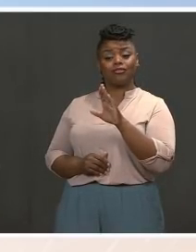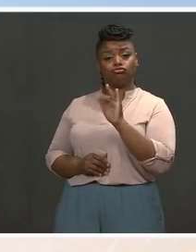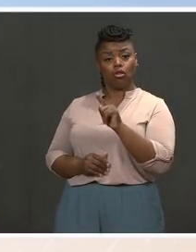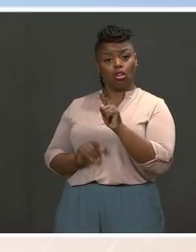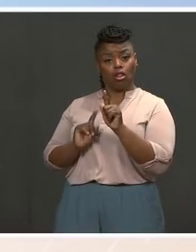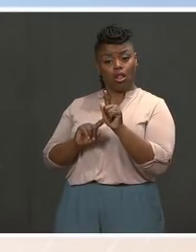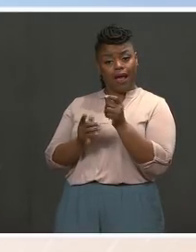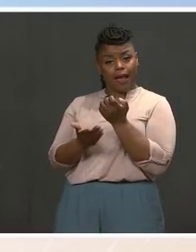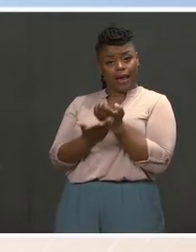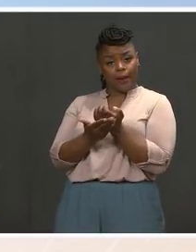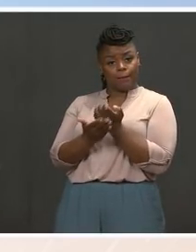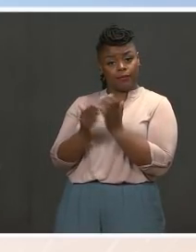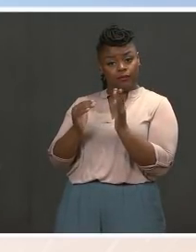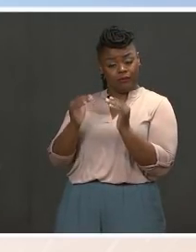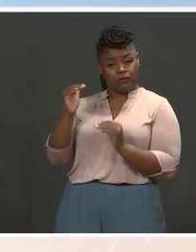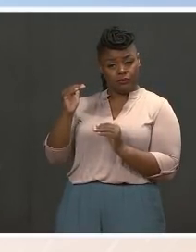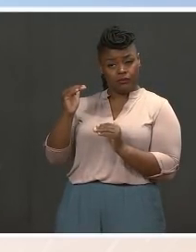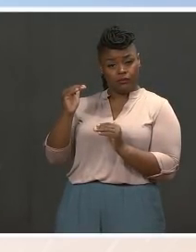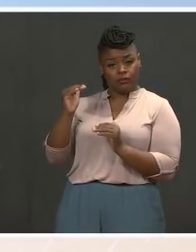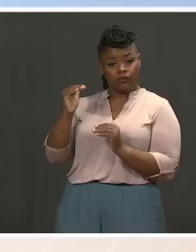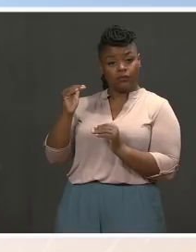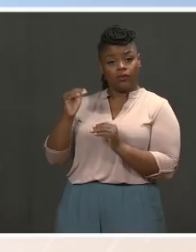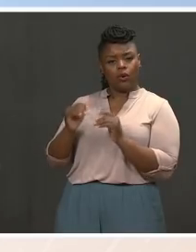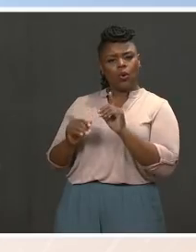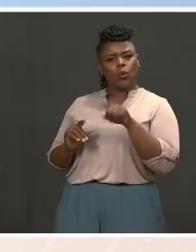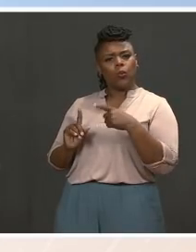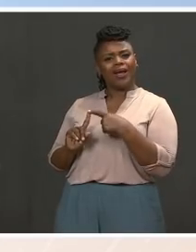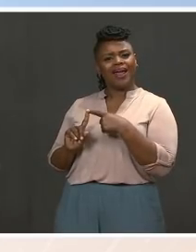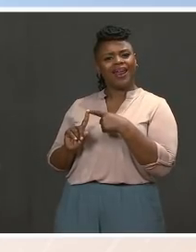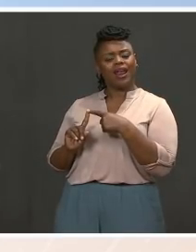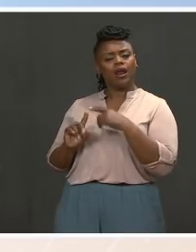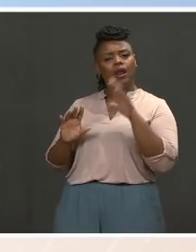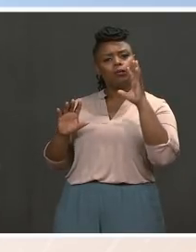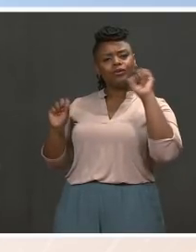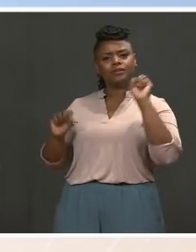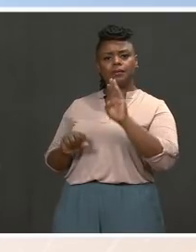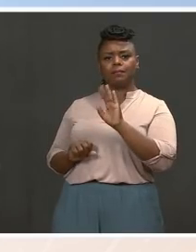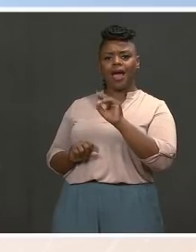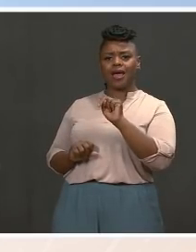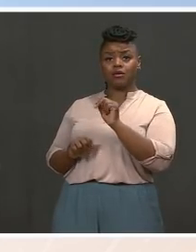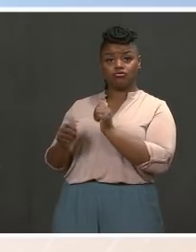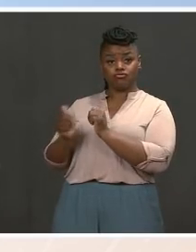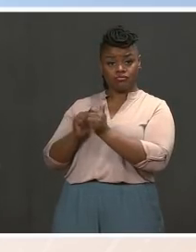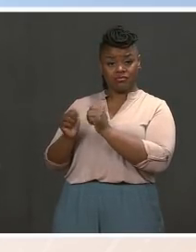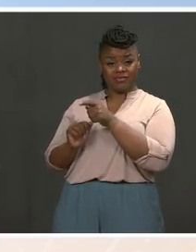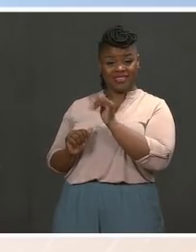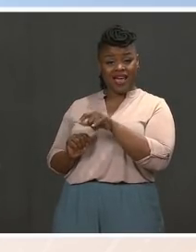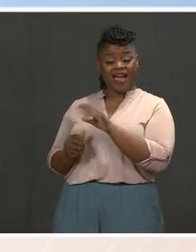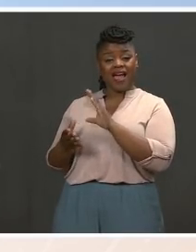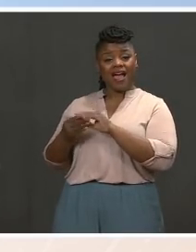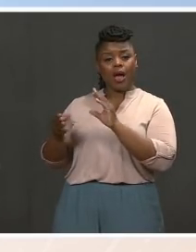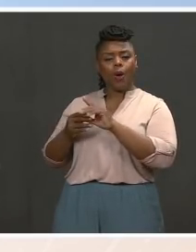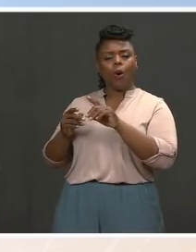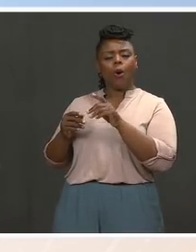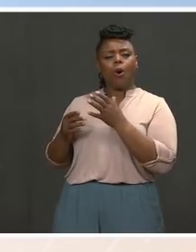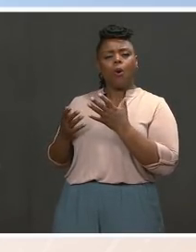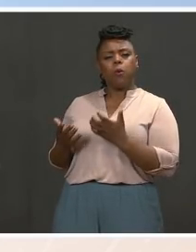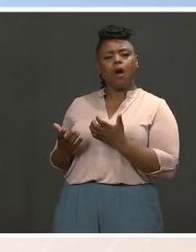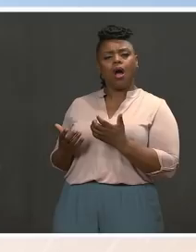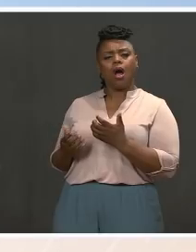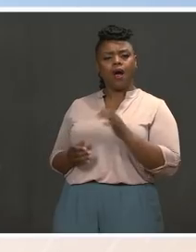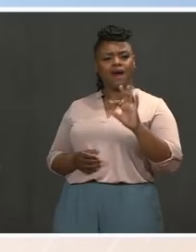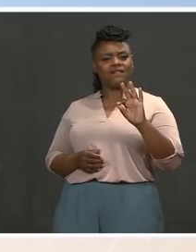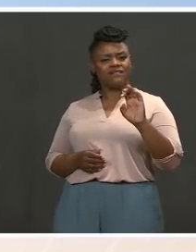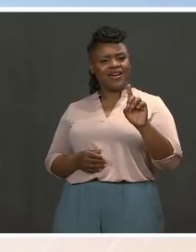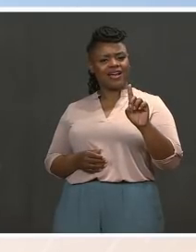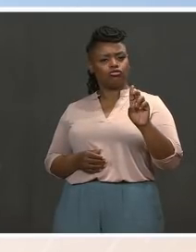the campaign, President Biden talked about wanting the Federal Reserve to close income rate gaps, and he wanted to measure the